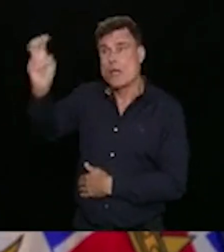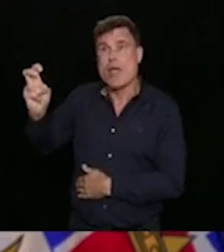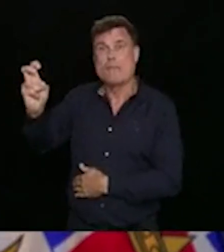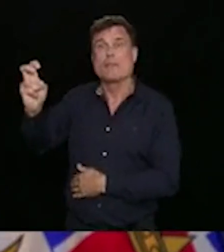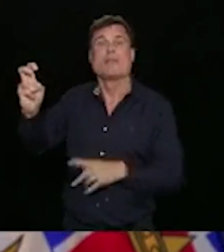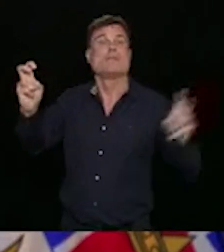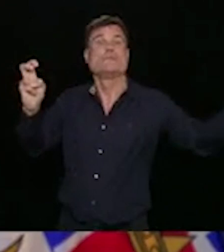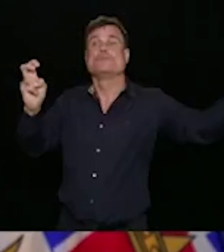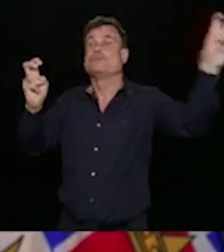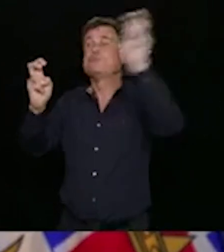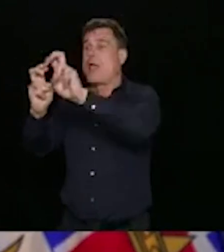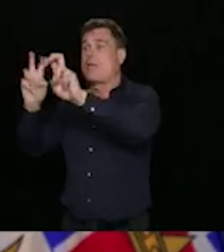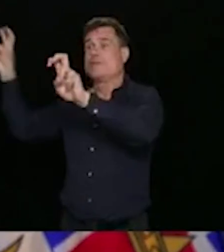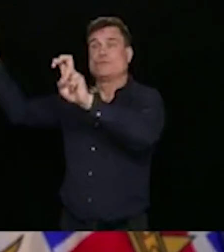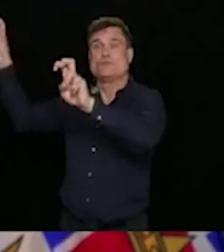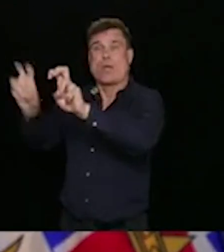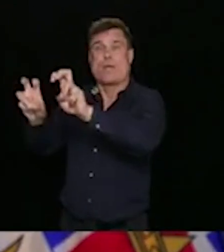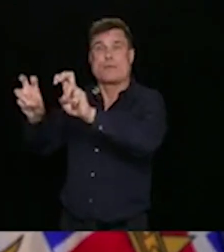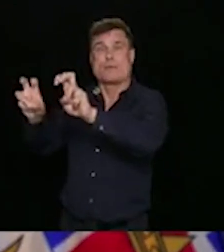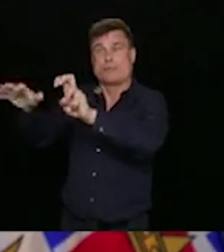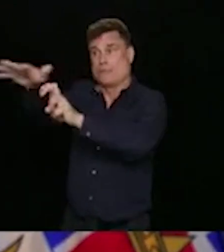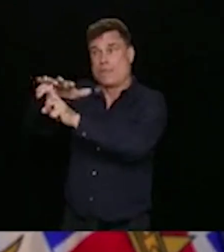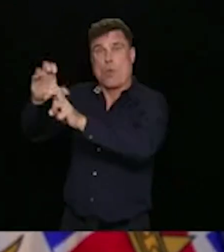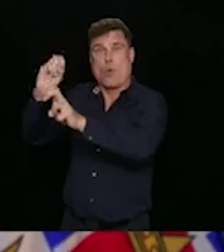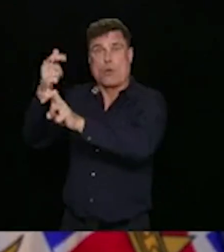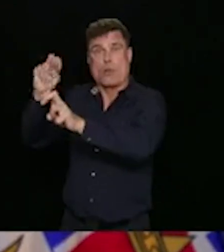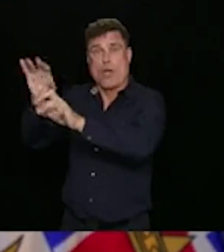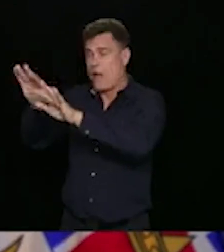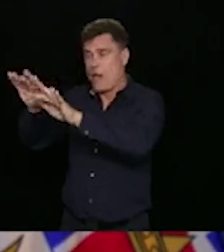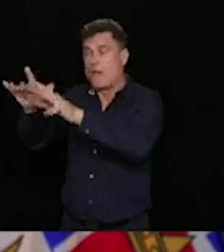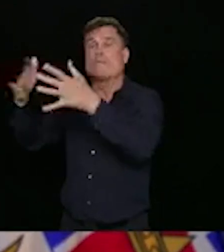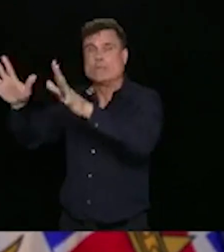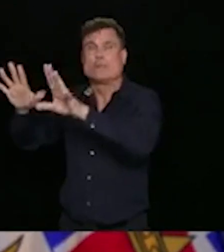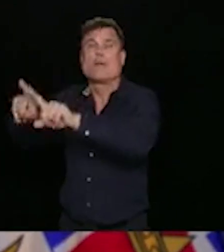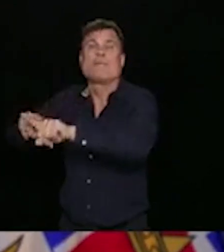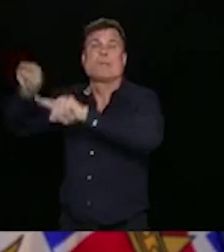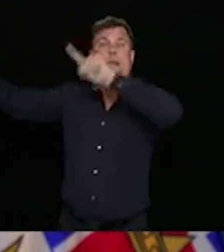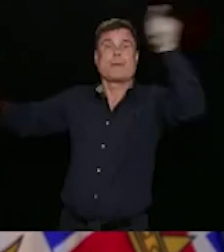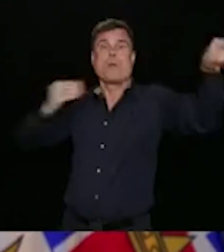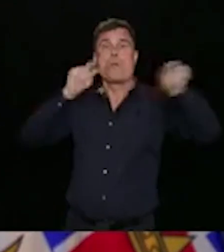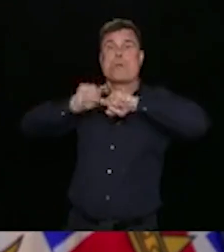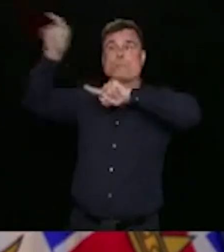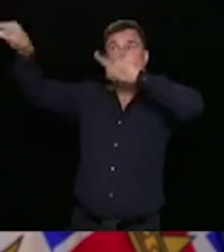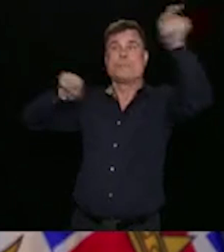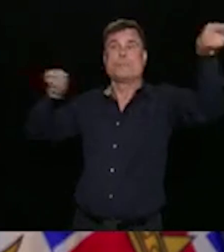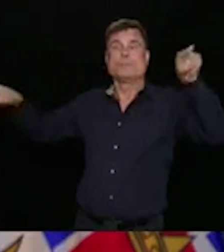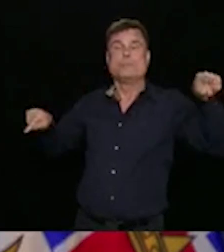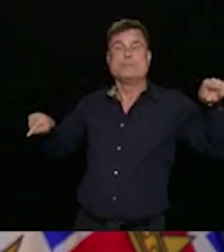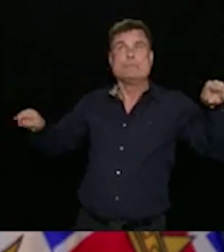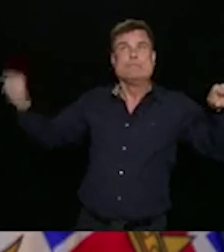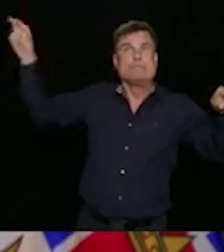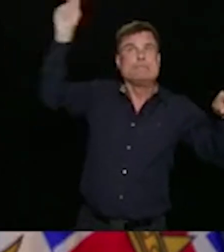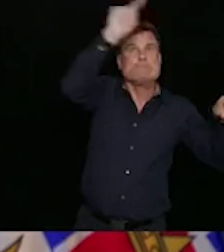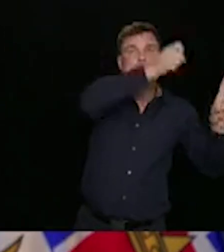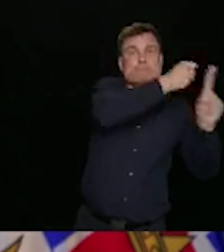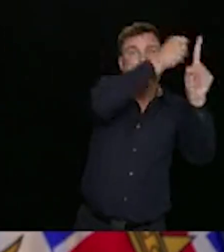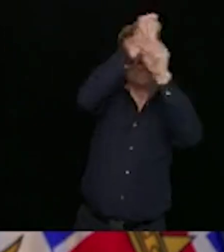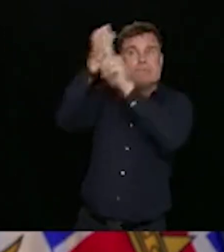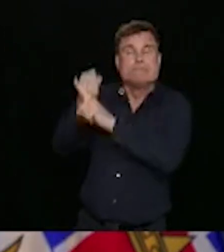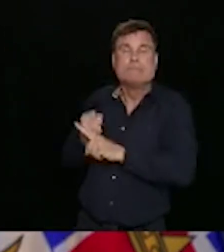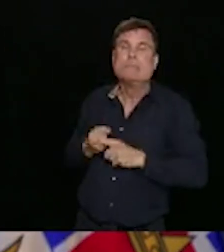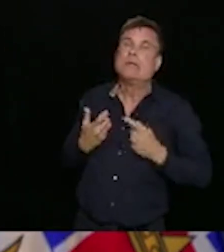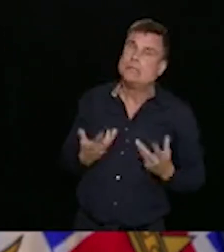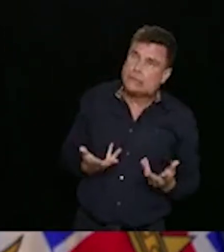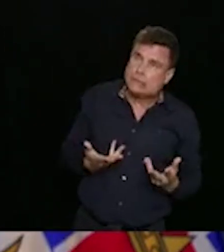similar parties happened or similar events happened. So it was pointed out and I absolutely agree that this is something that is an important